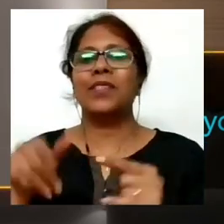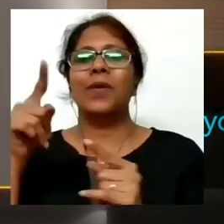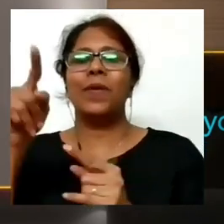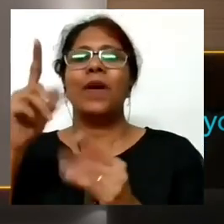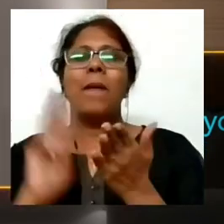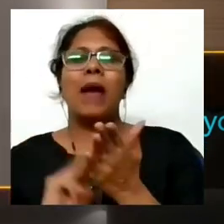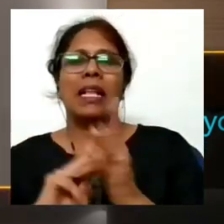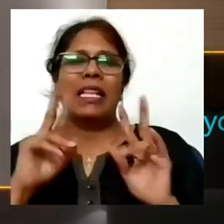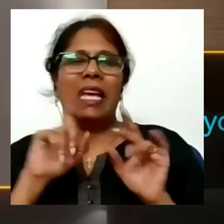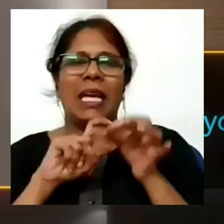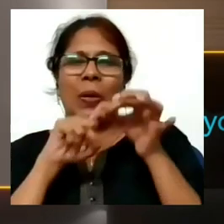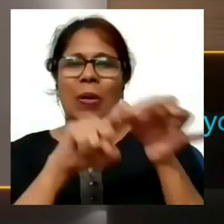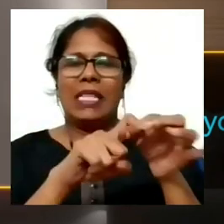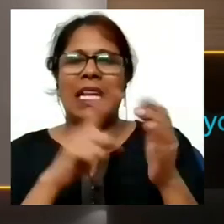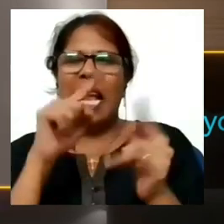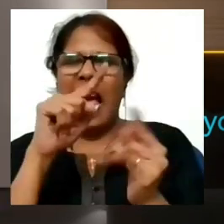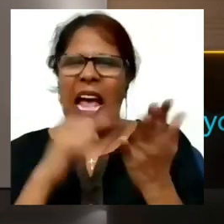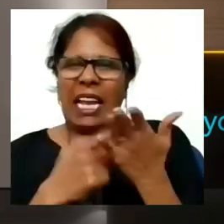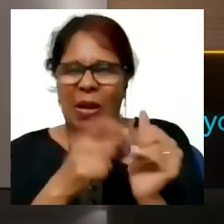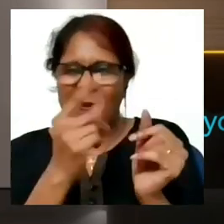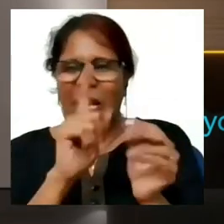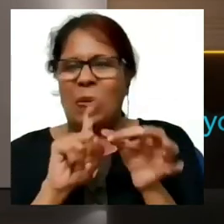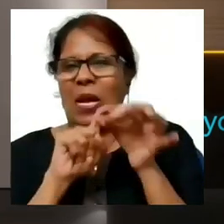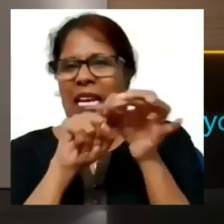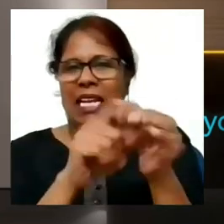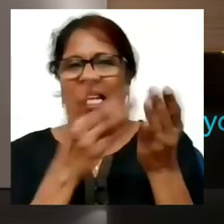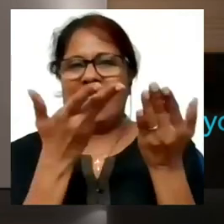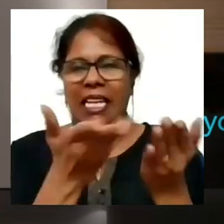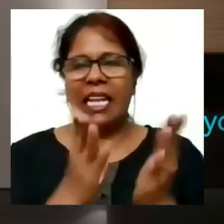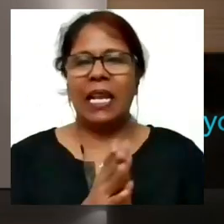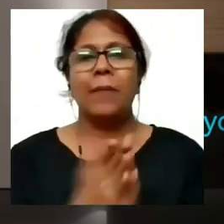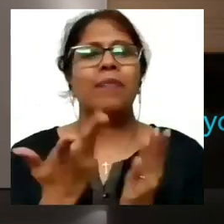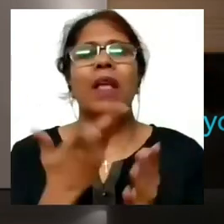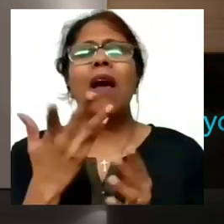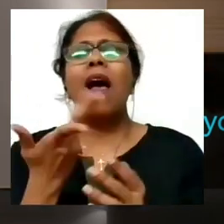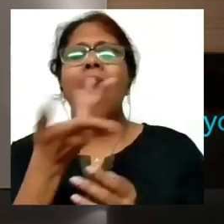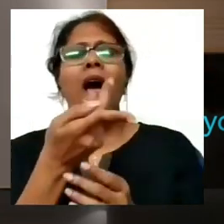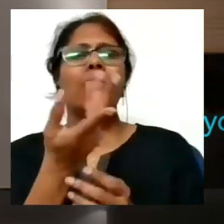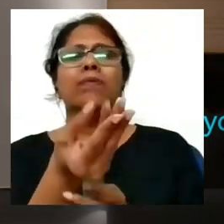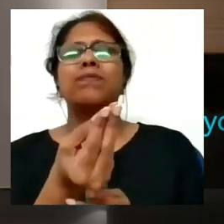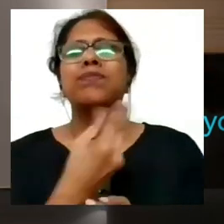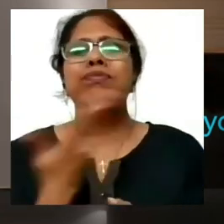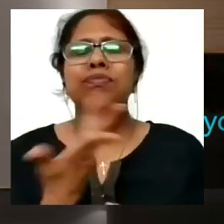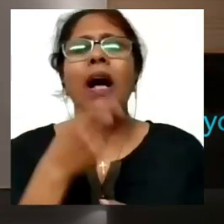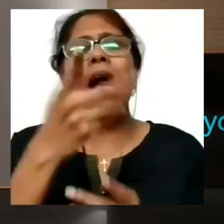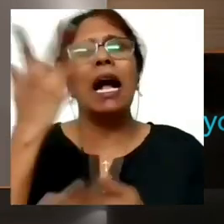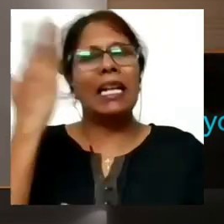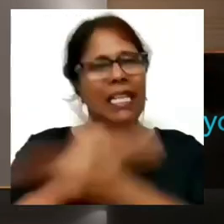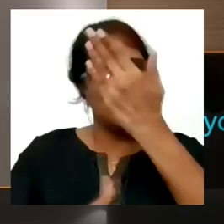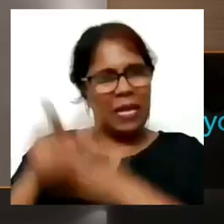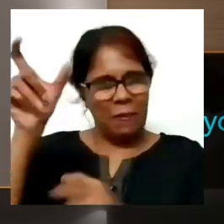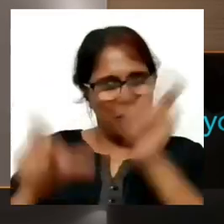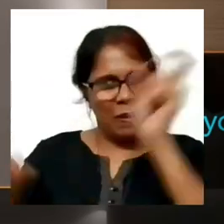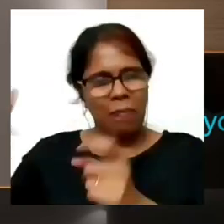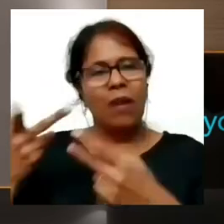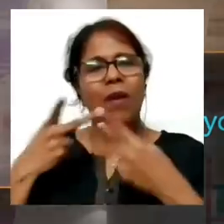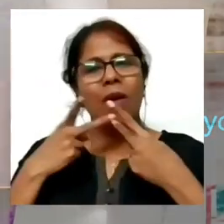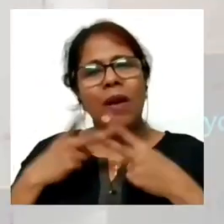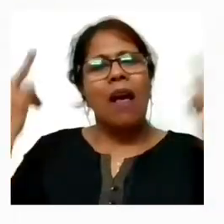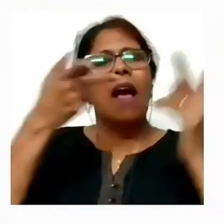as a true inspirational icon what is the message for people with disabilities in our country